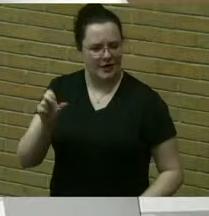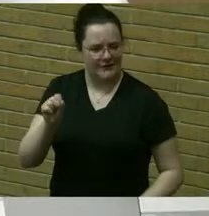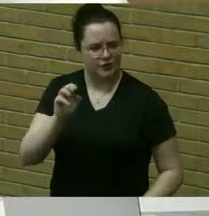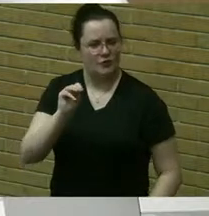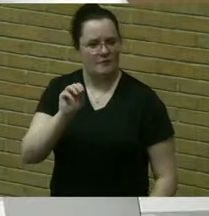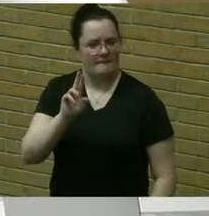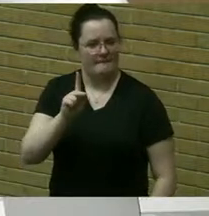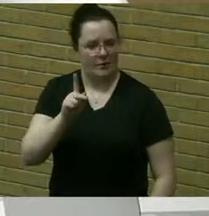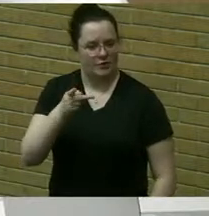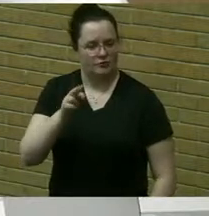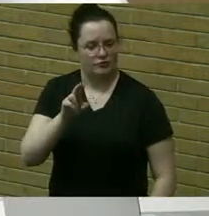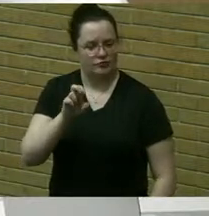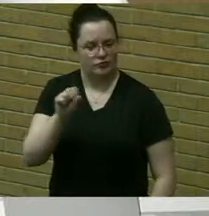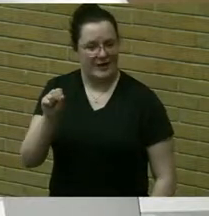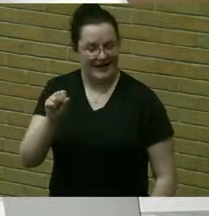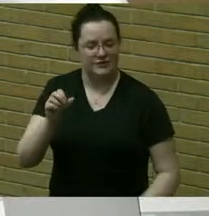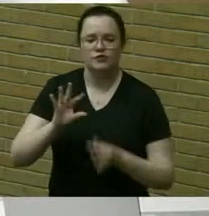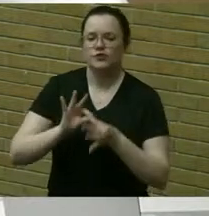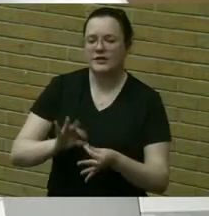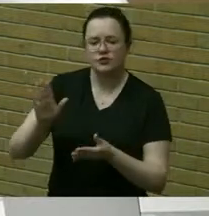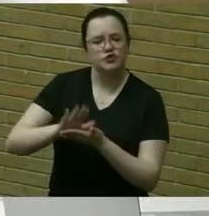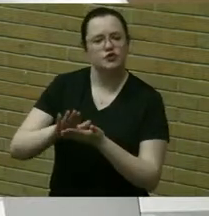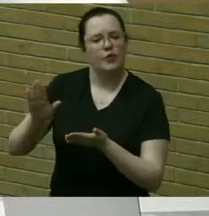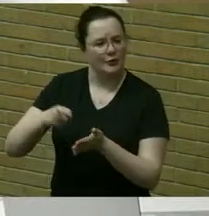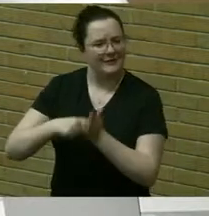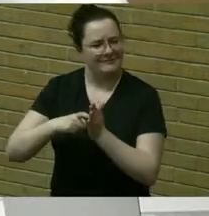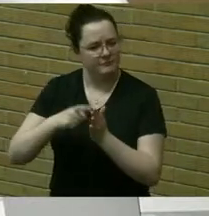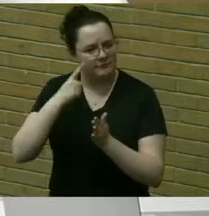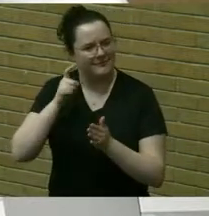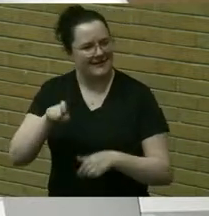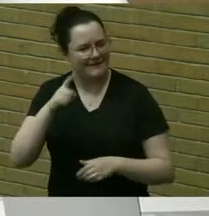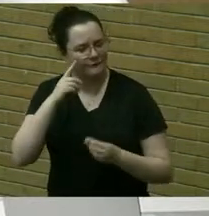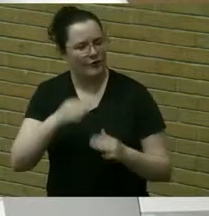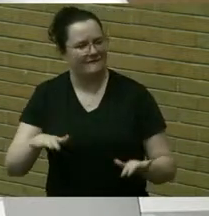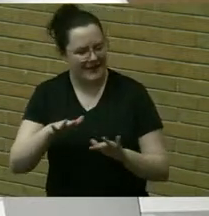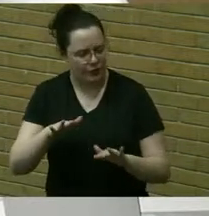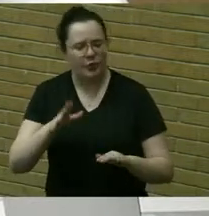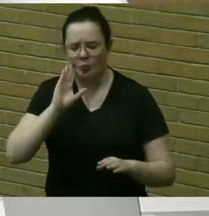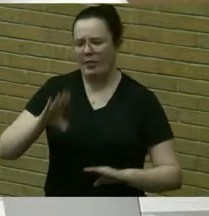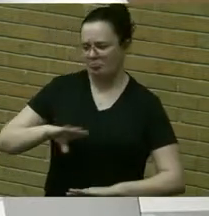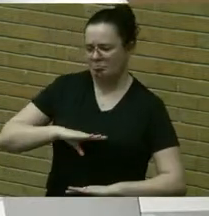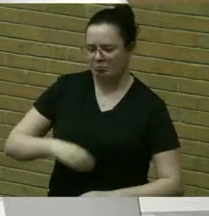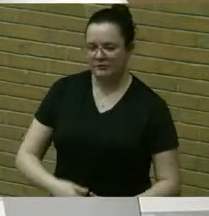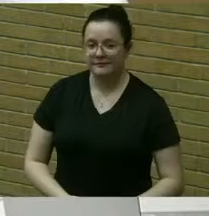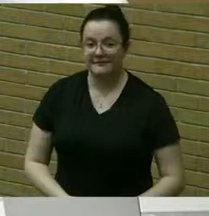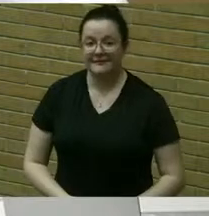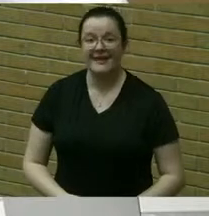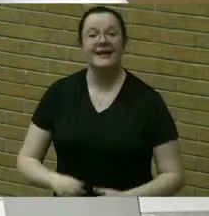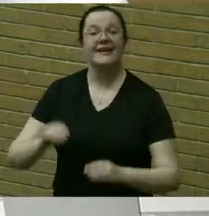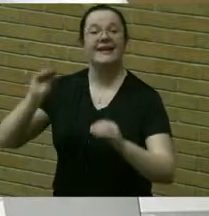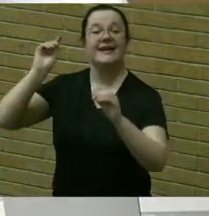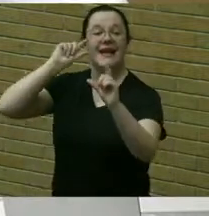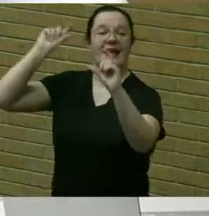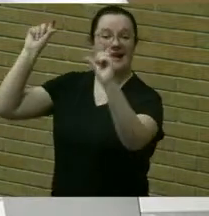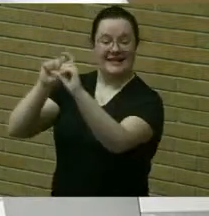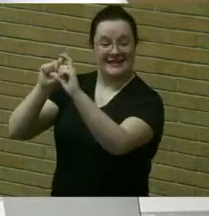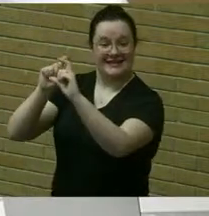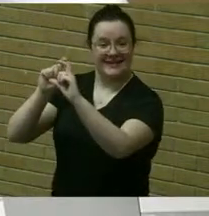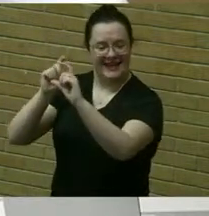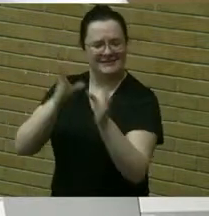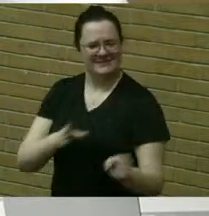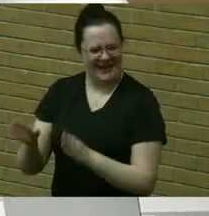demands for field usage and how all needs will be met eclipse planning is in full swing and coordination